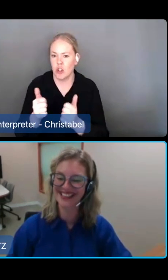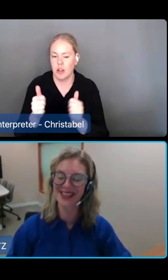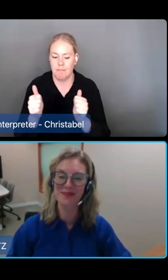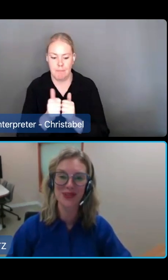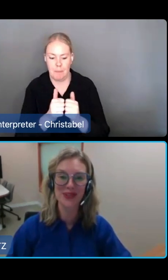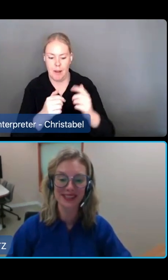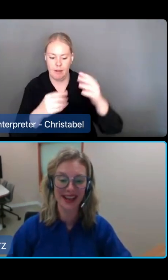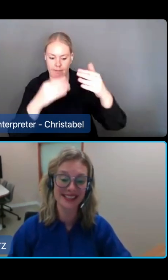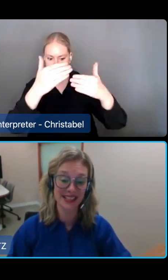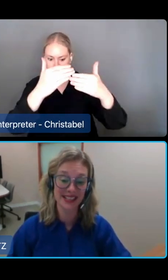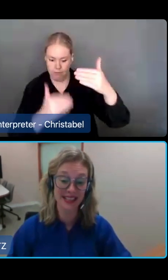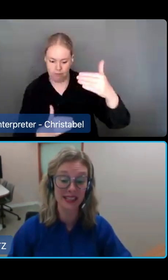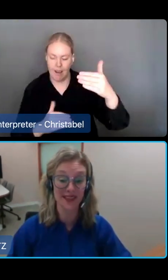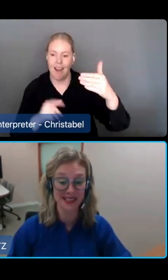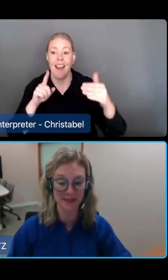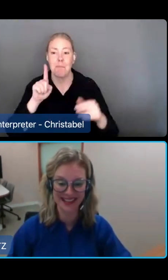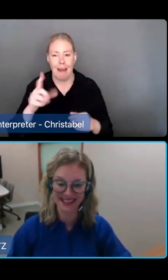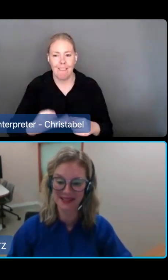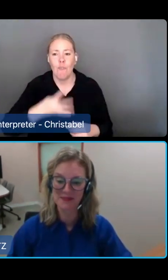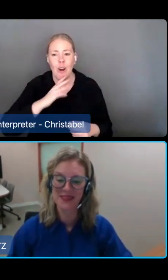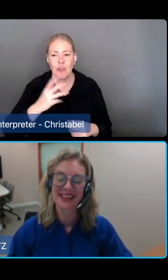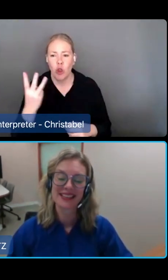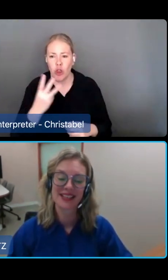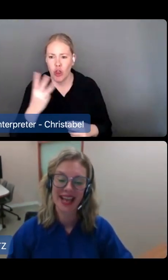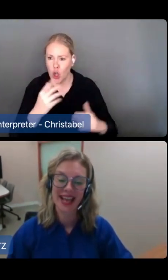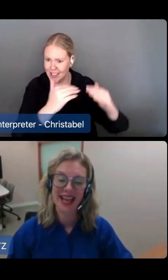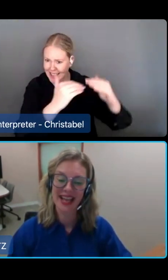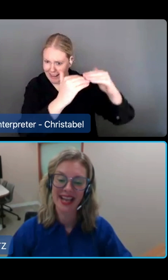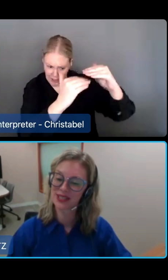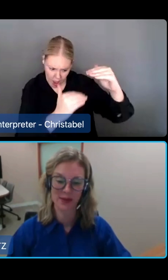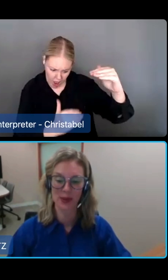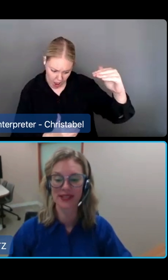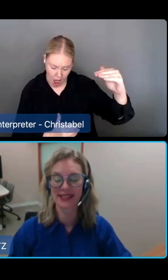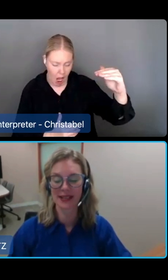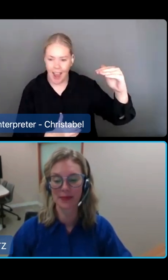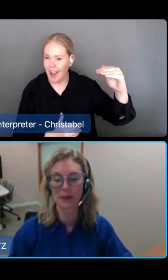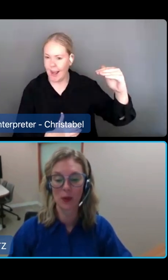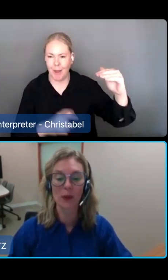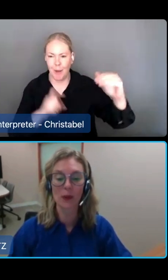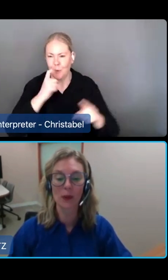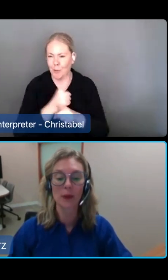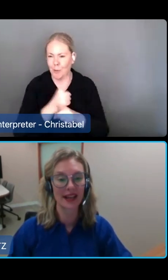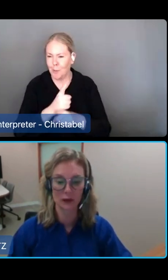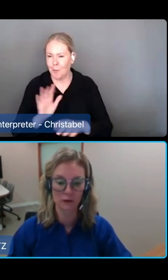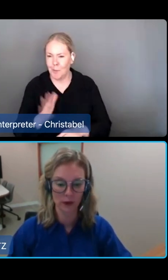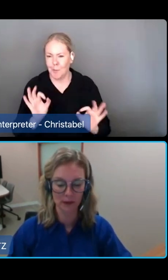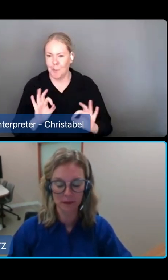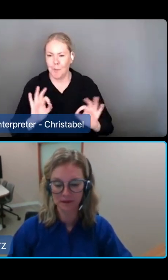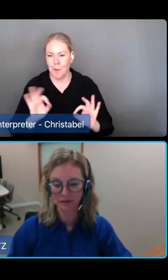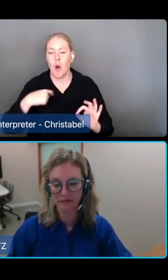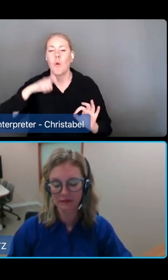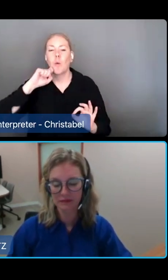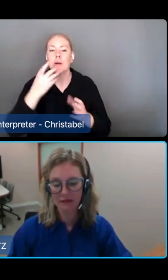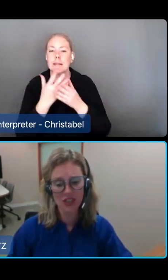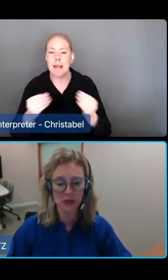and I'm sure you would like to hear from the other speakers. Today, I'm just going to signpost some important parts of the bill for